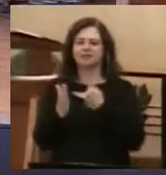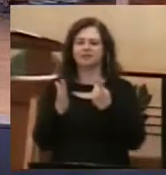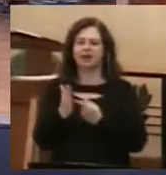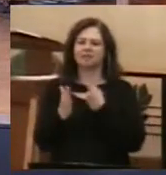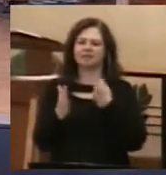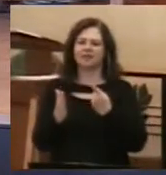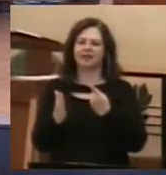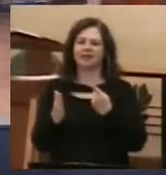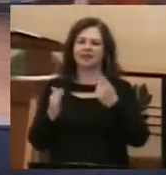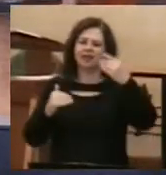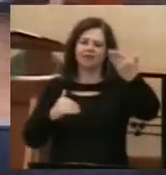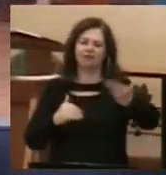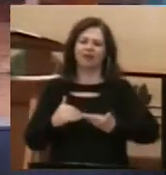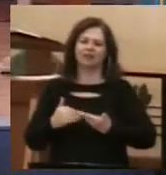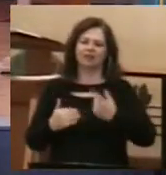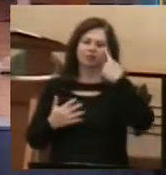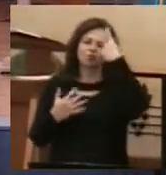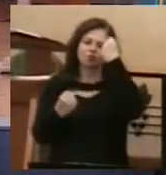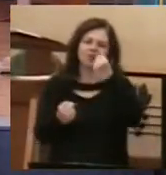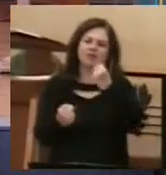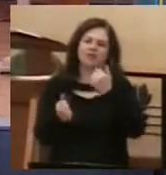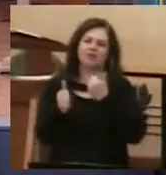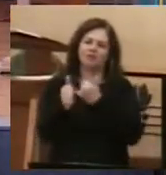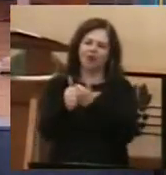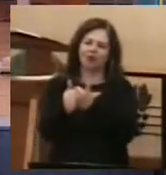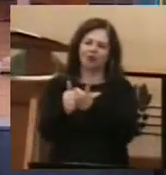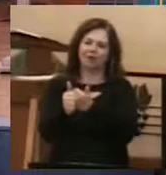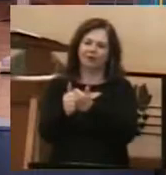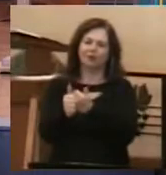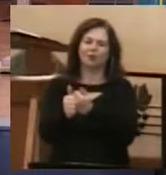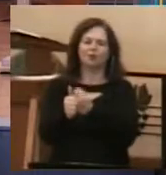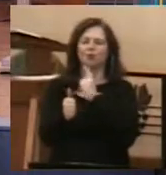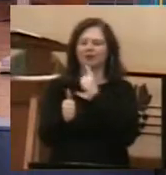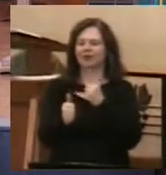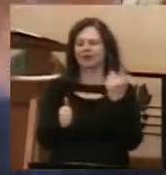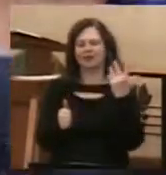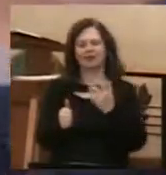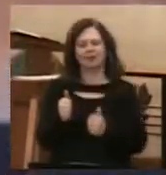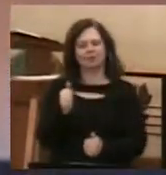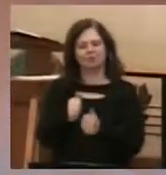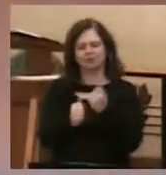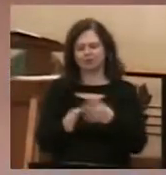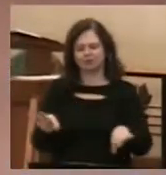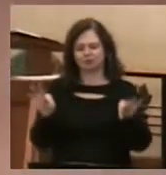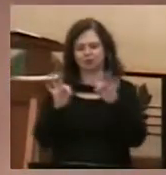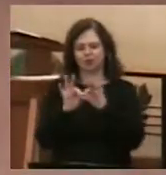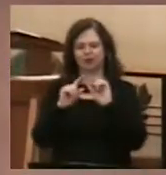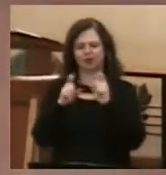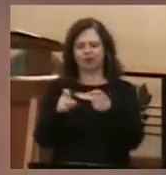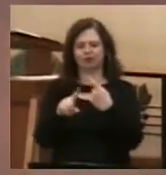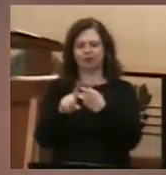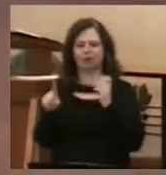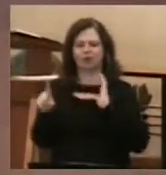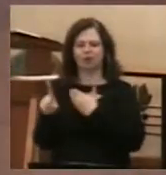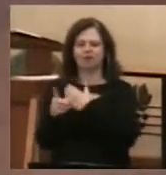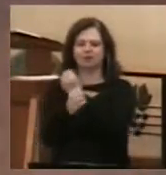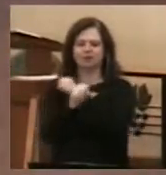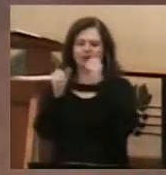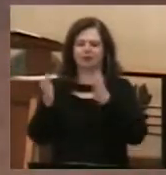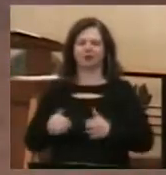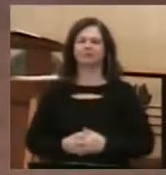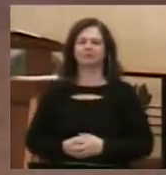trust and to follow is the greatest gift we are given by our Savior. So Jesus